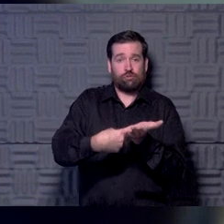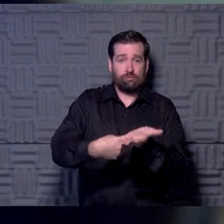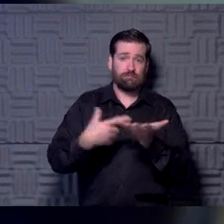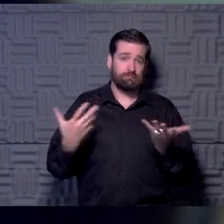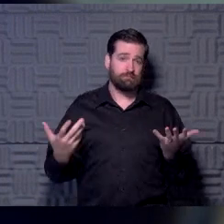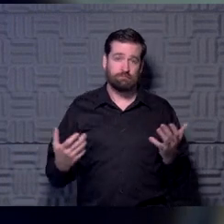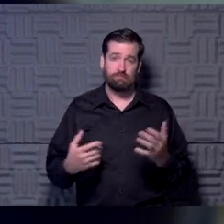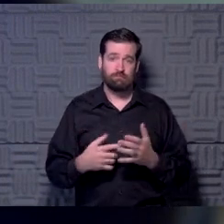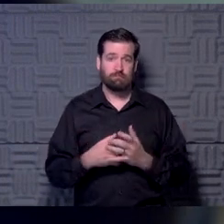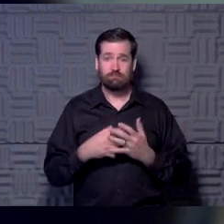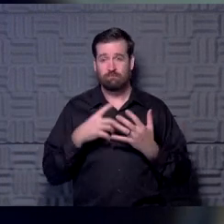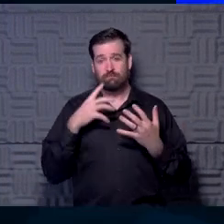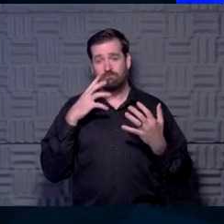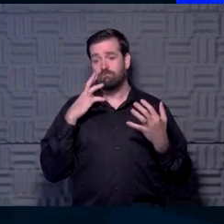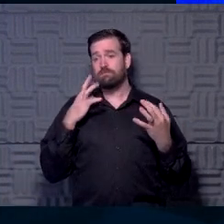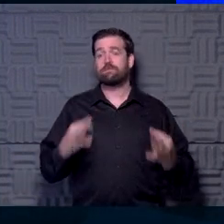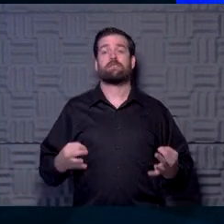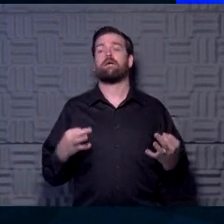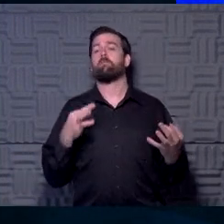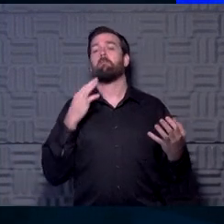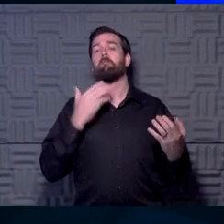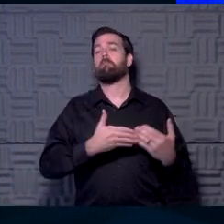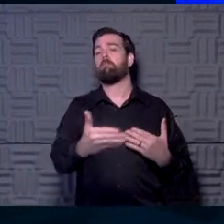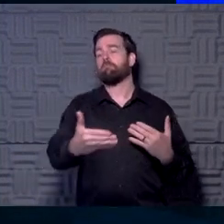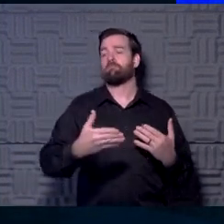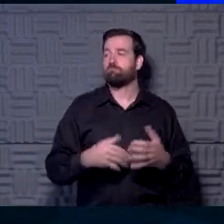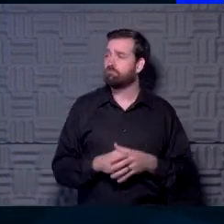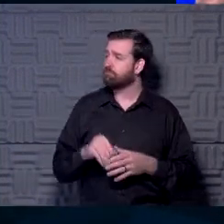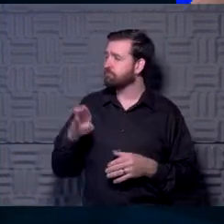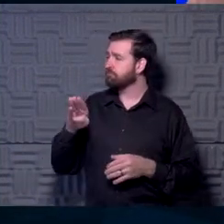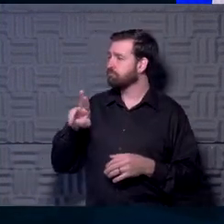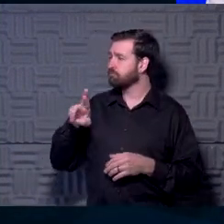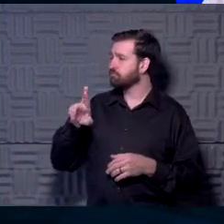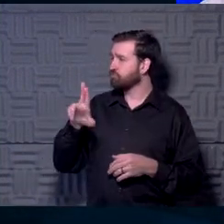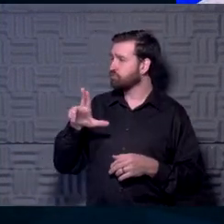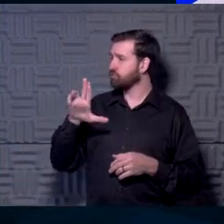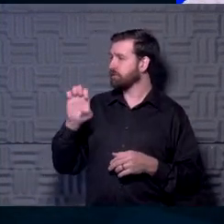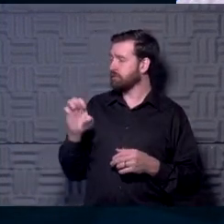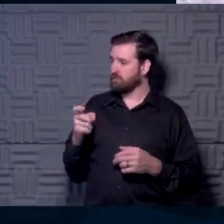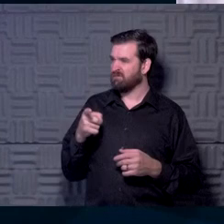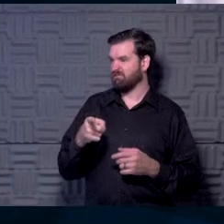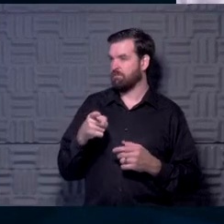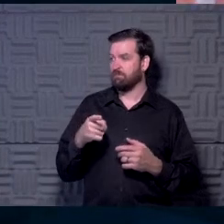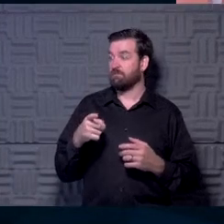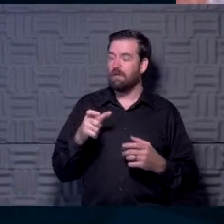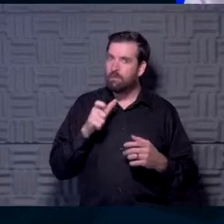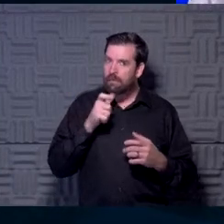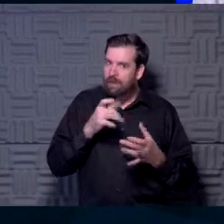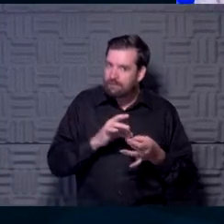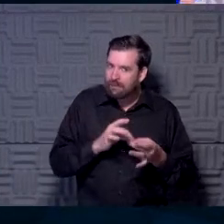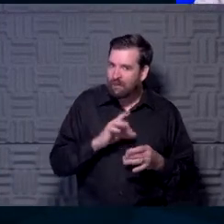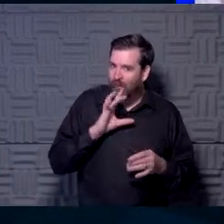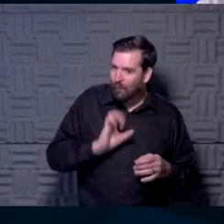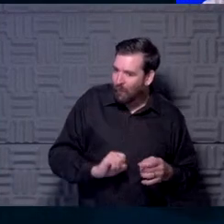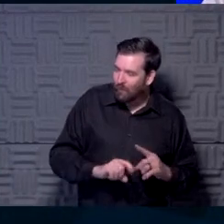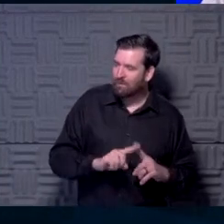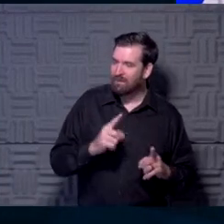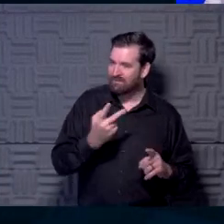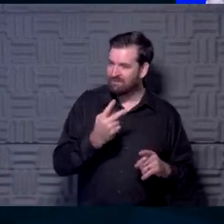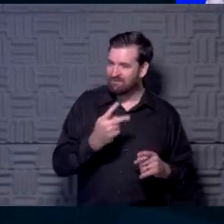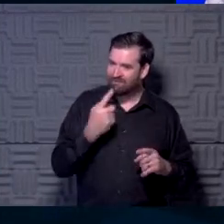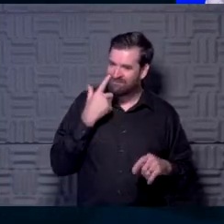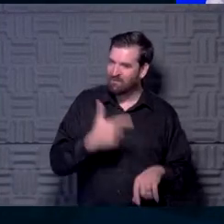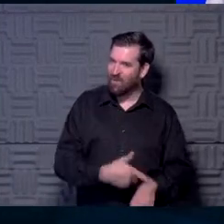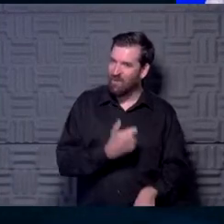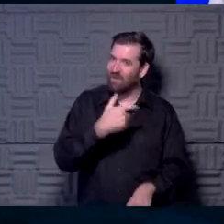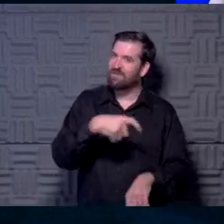sort of where things fall. You know, and Bruce, I think you've done this for, okay, I'm not trying to say you're old, but you and I have done this for